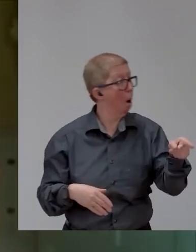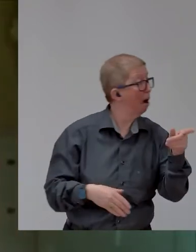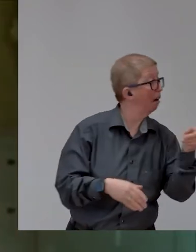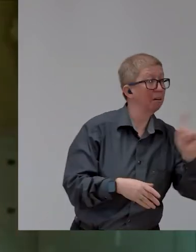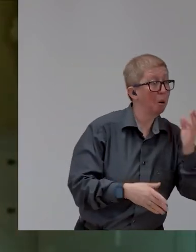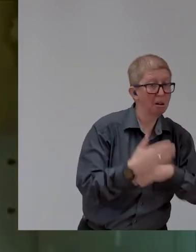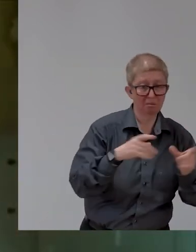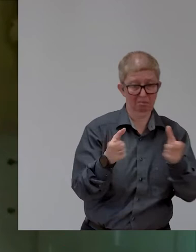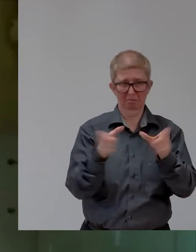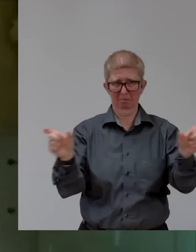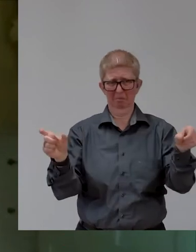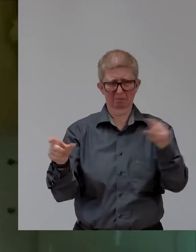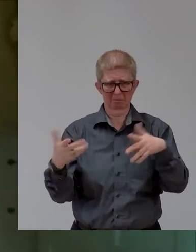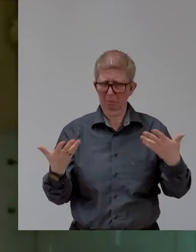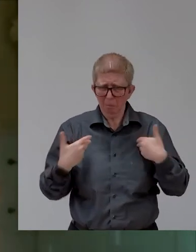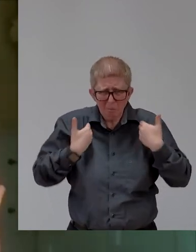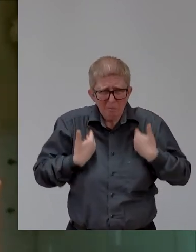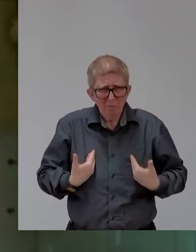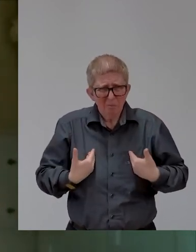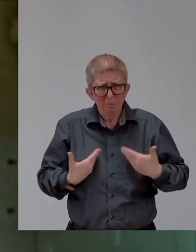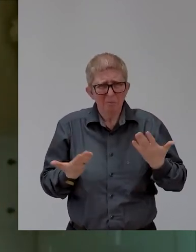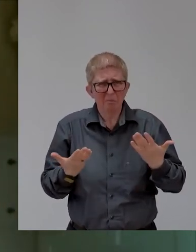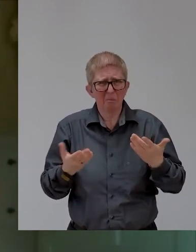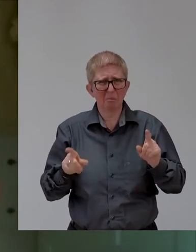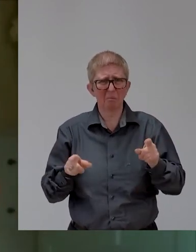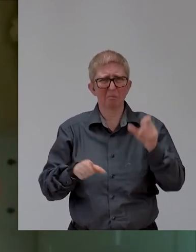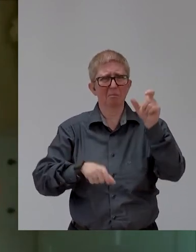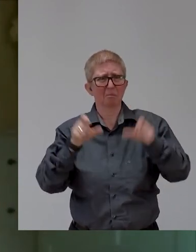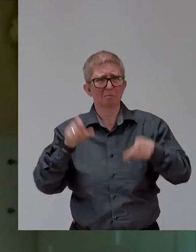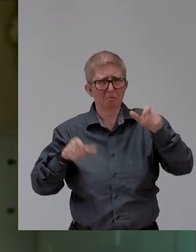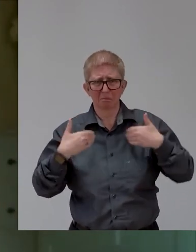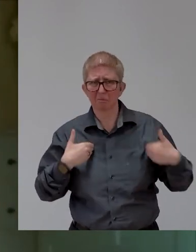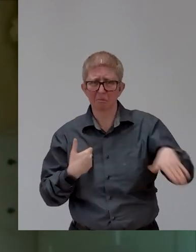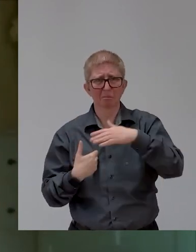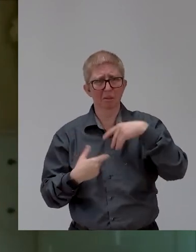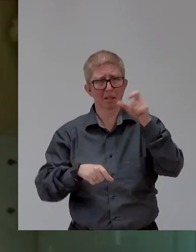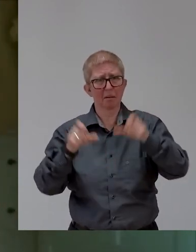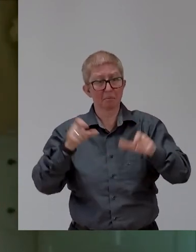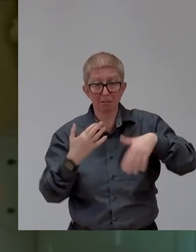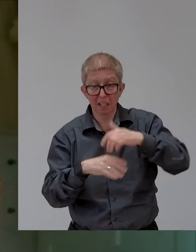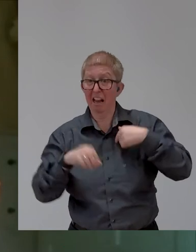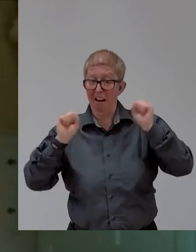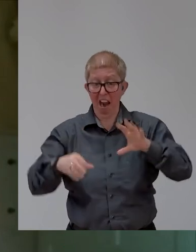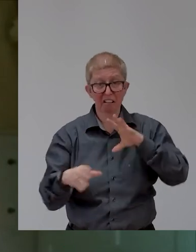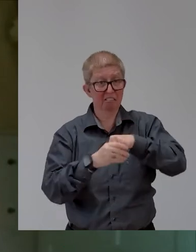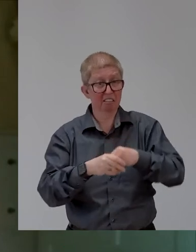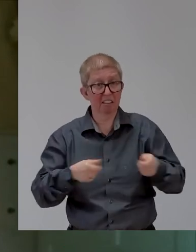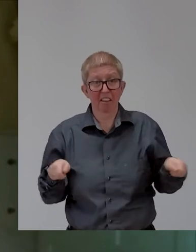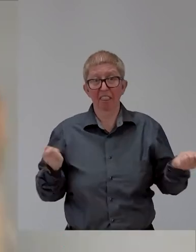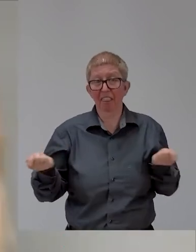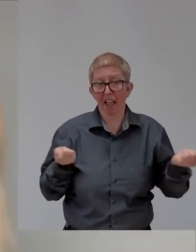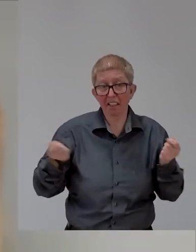might not be able to do that, like dance very well and so on in a wheelchair. In fact, I, I managed to do backwards flip in my wheelchair dancing.